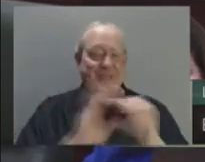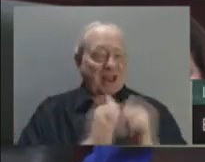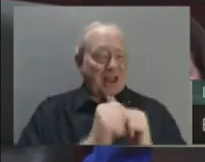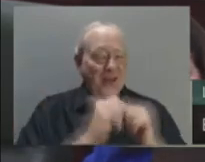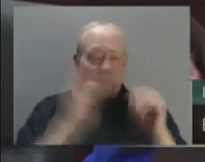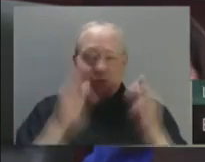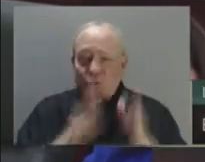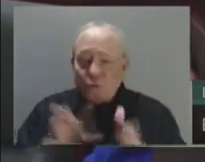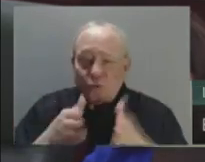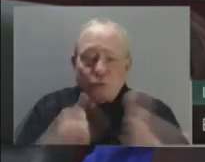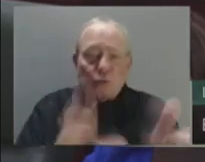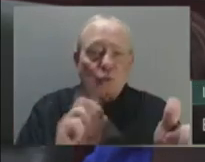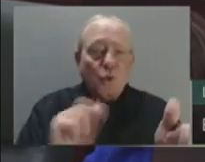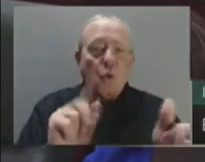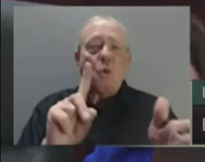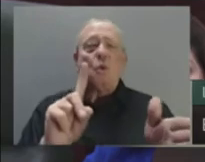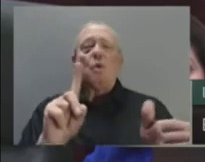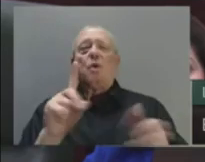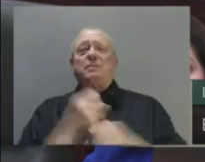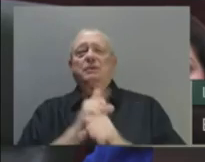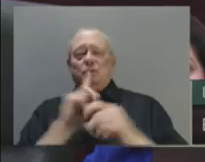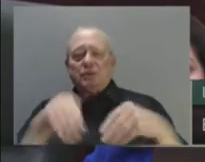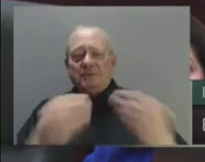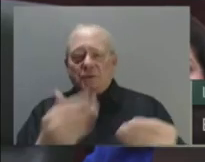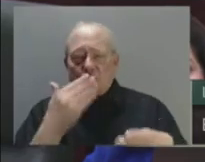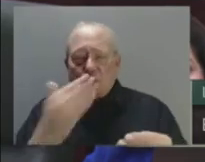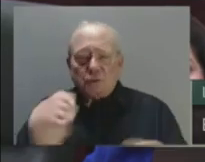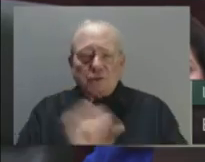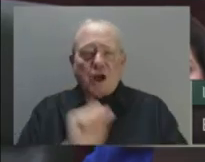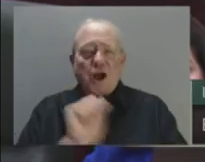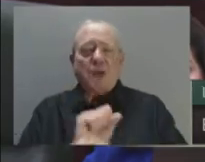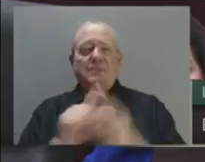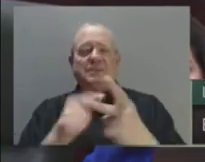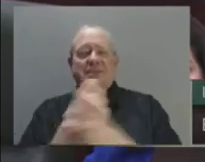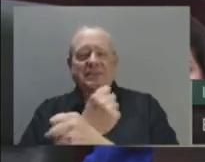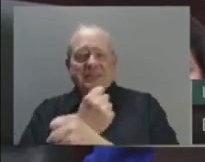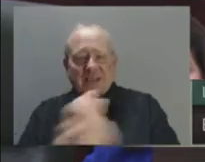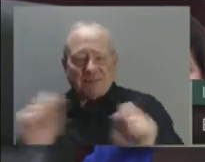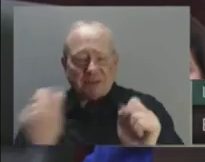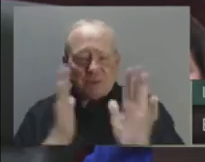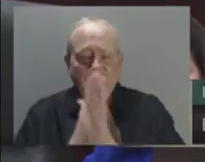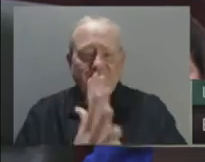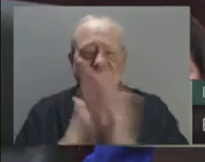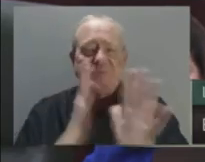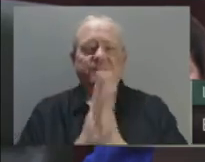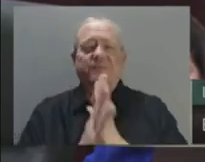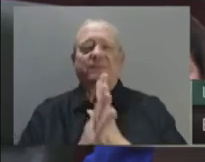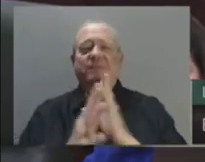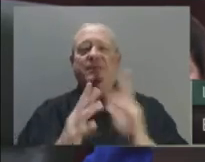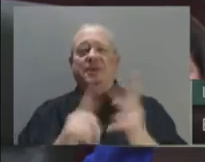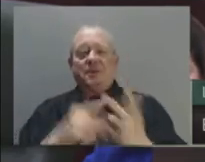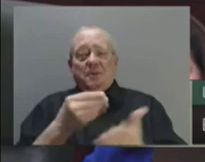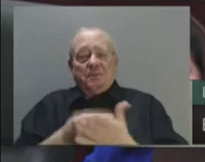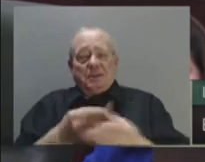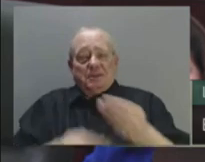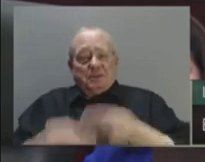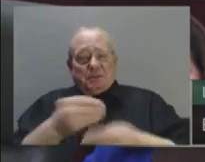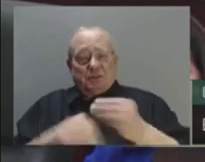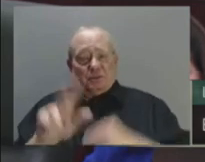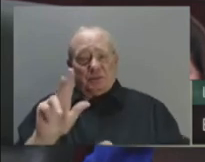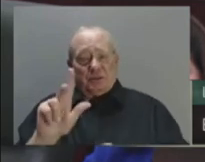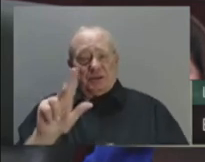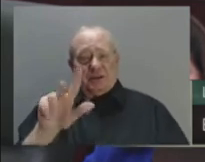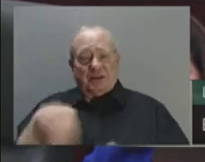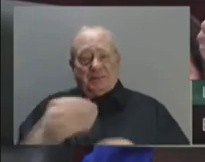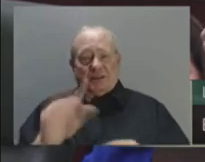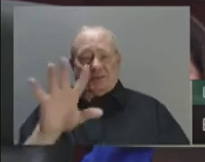efficient flow of traffic is essential. Budget 23 provides an additional $580 million for transportation